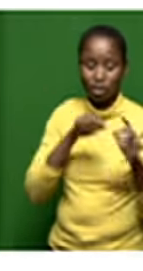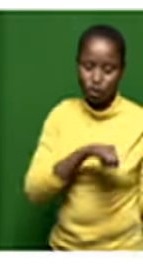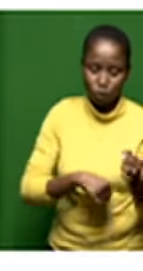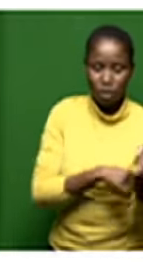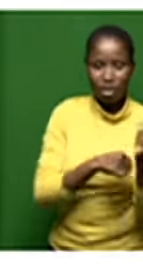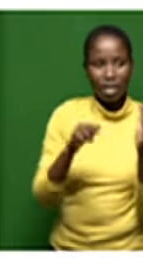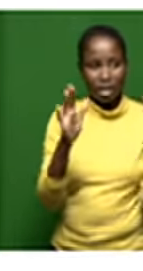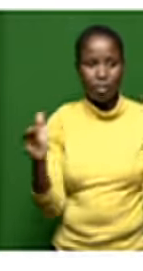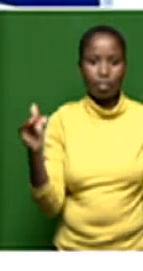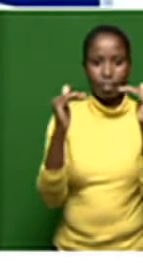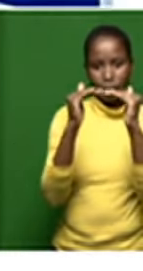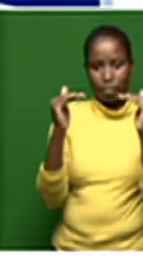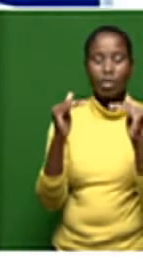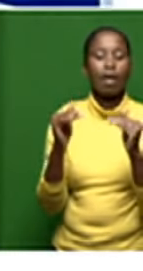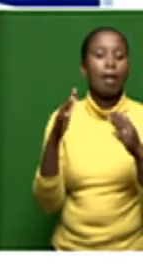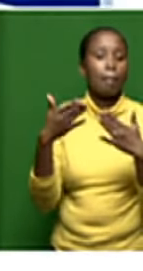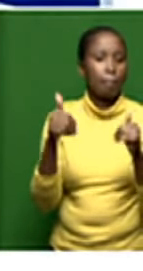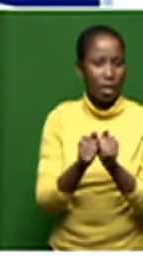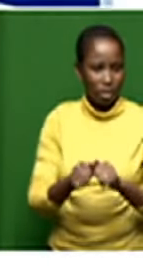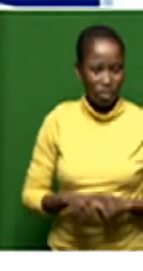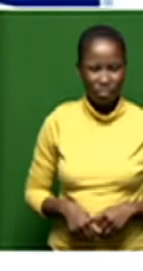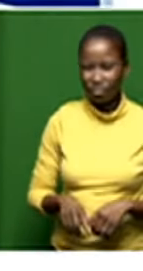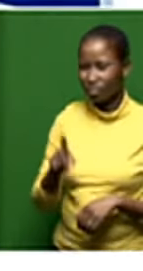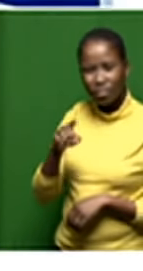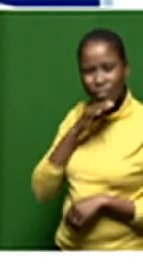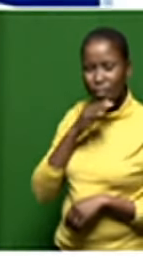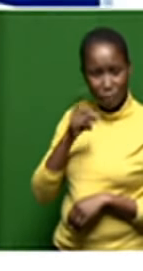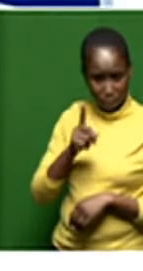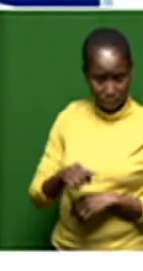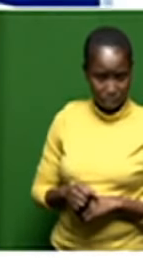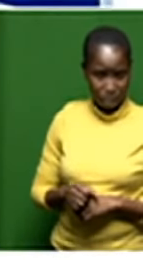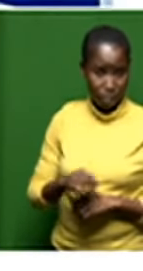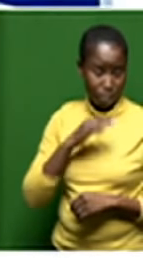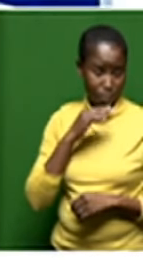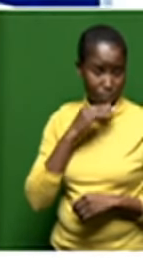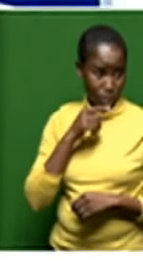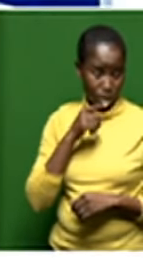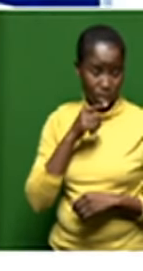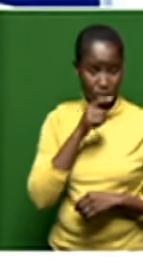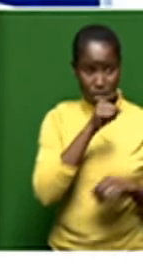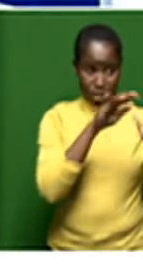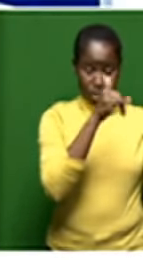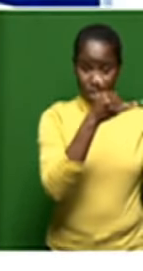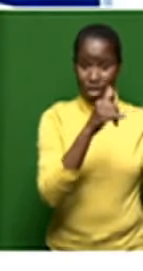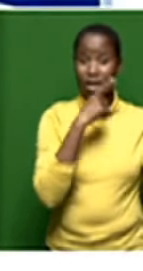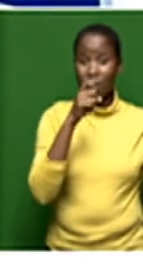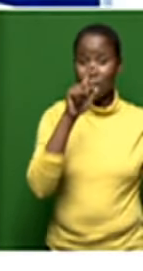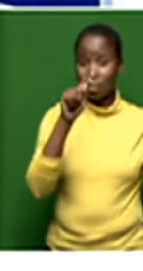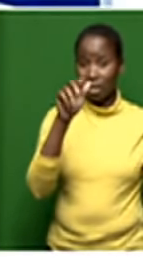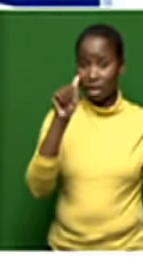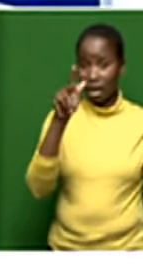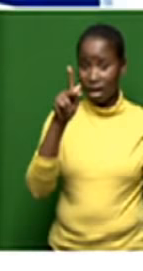equity partner so what do you mean by that does that mean that they can at this stage the takata consortium